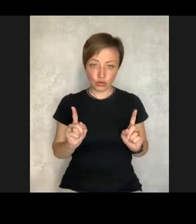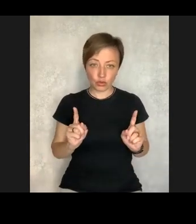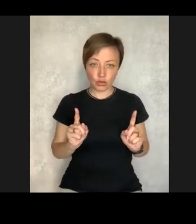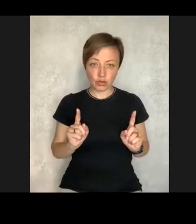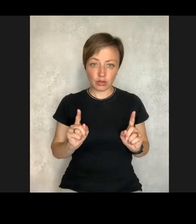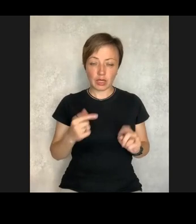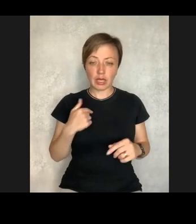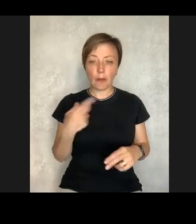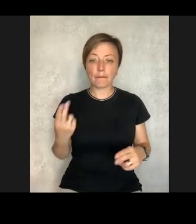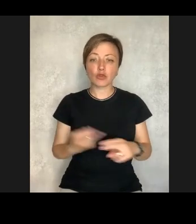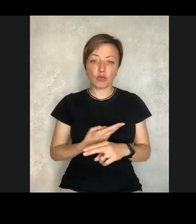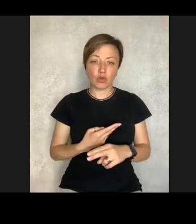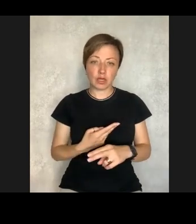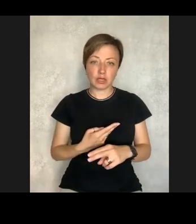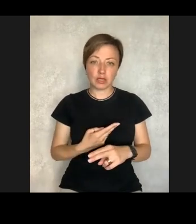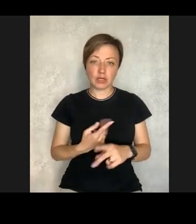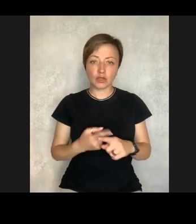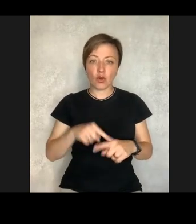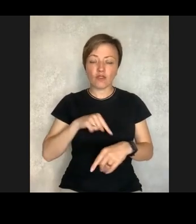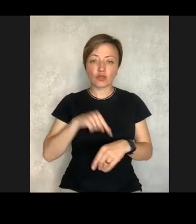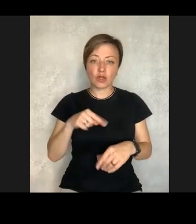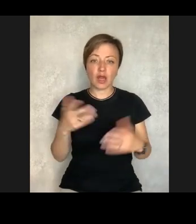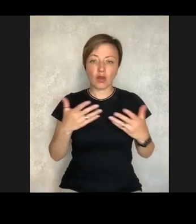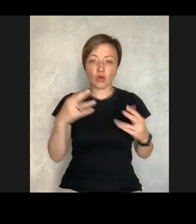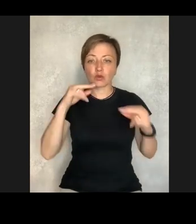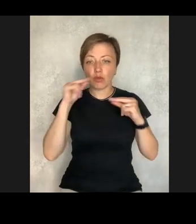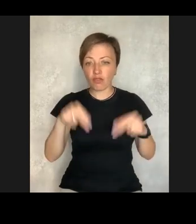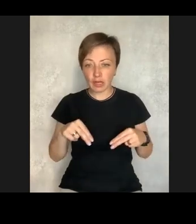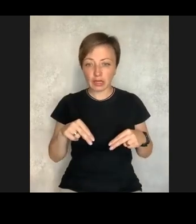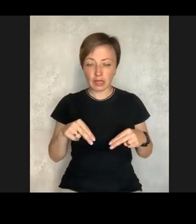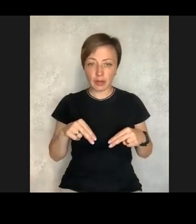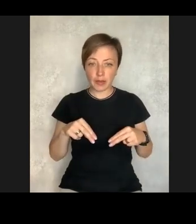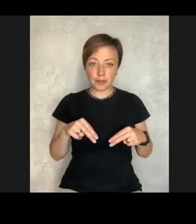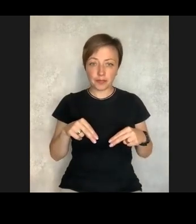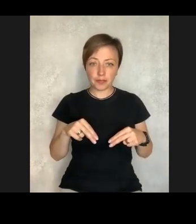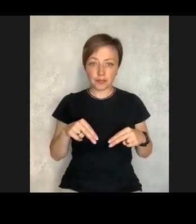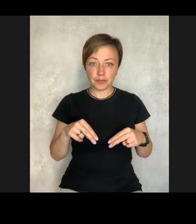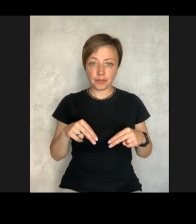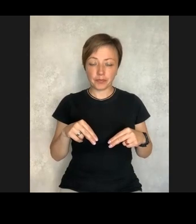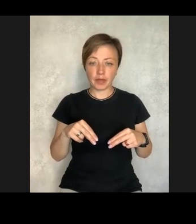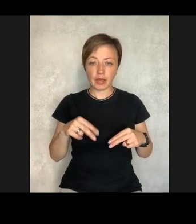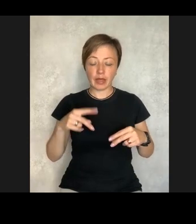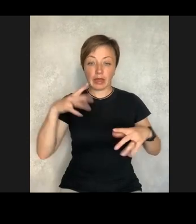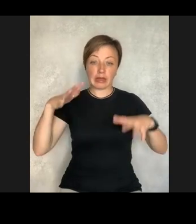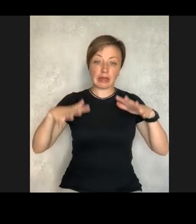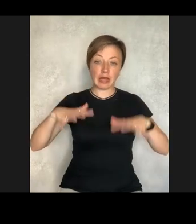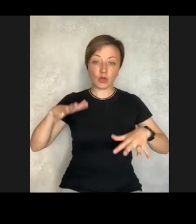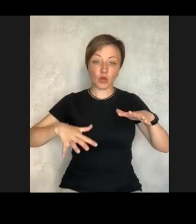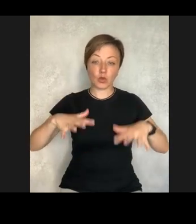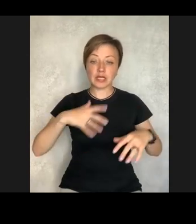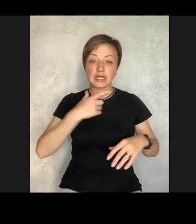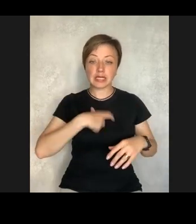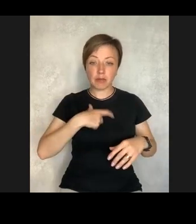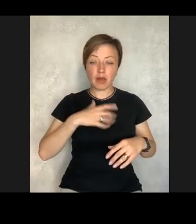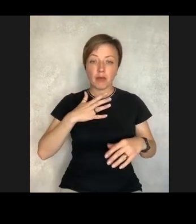I feel that I got rid of that feeling of guilt, that I am